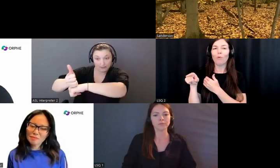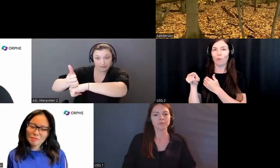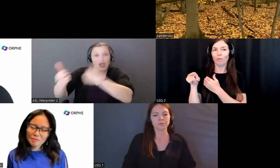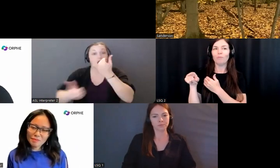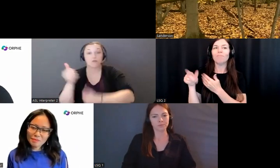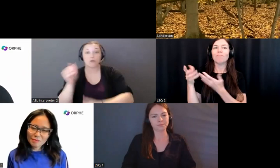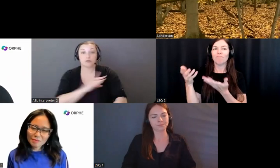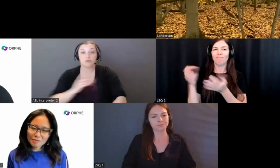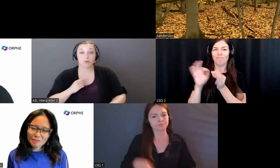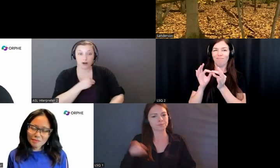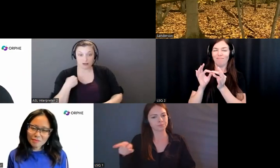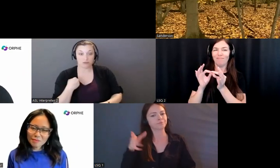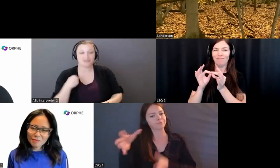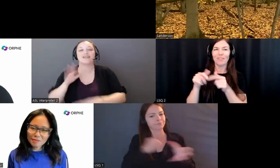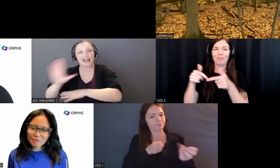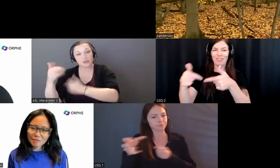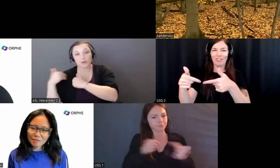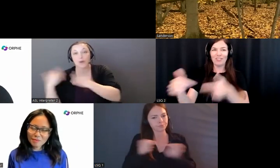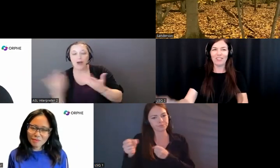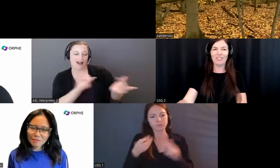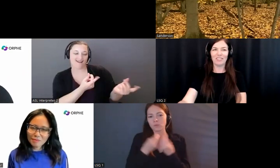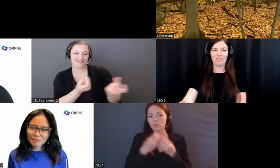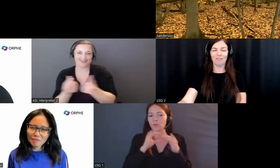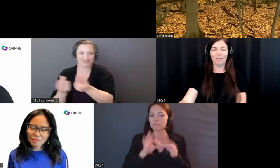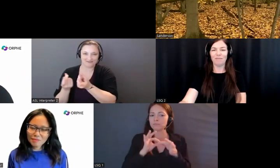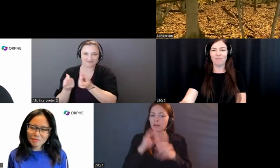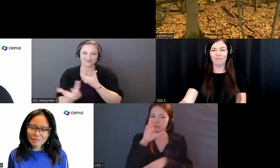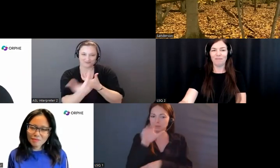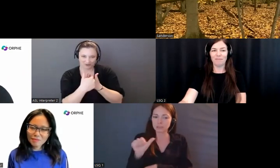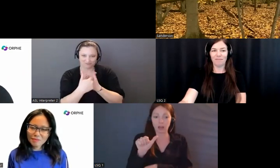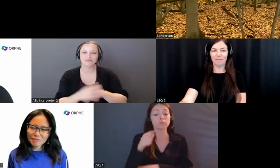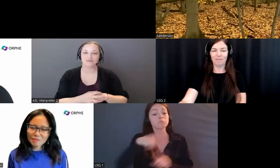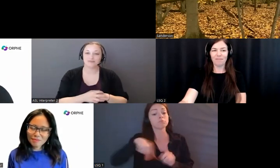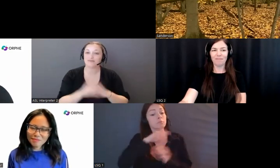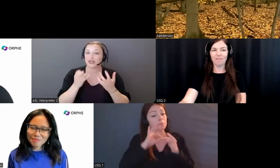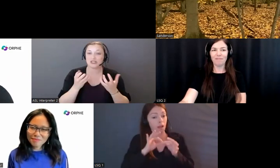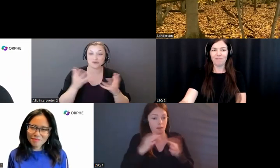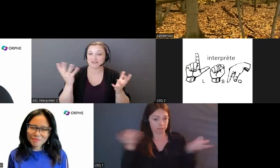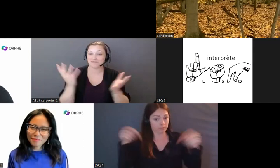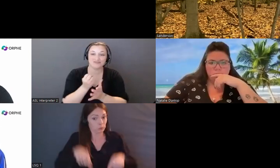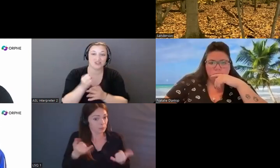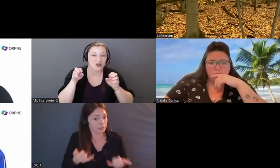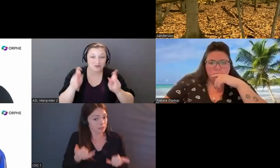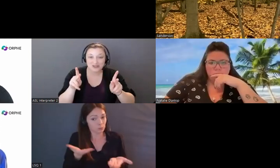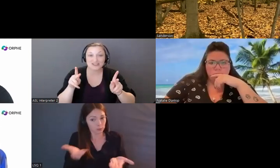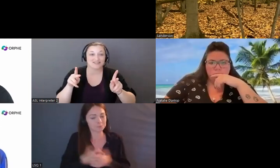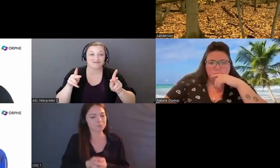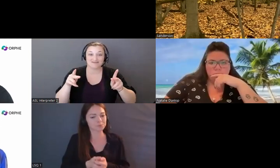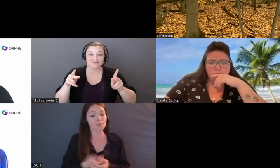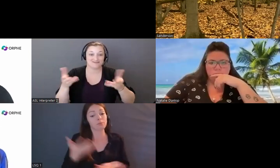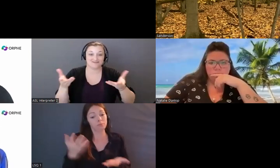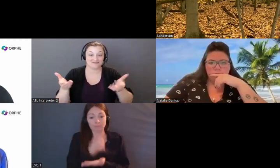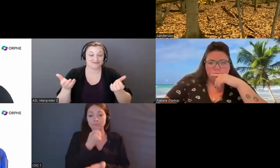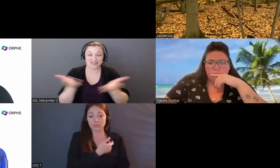members that are with you here today. And I just want to take this opportunity in front of this entire community to